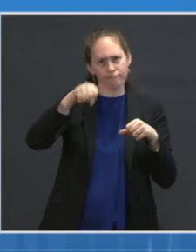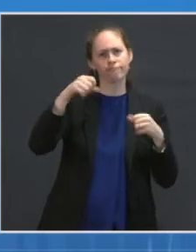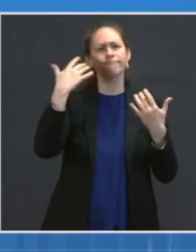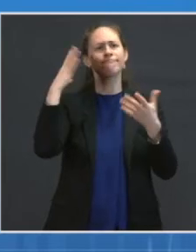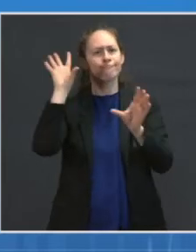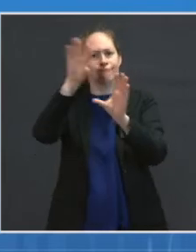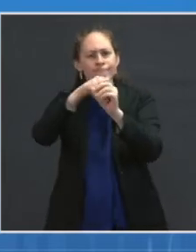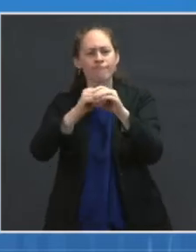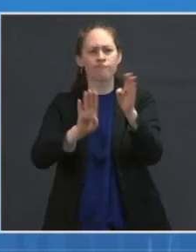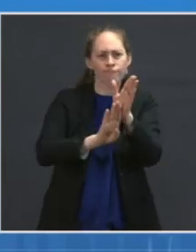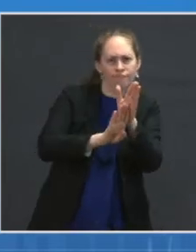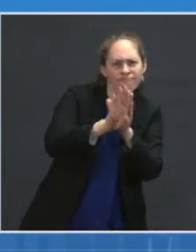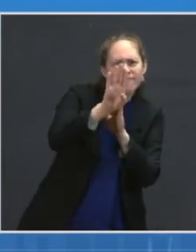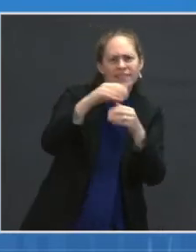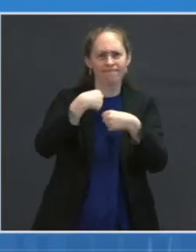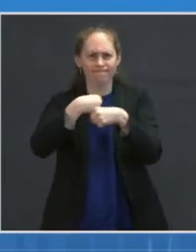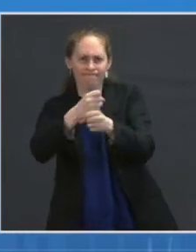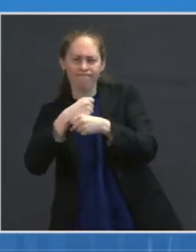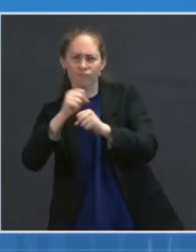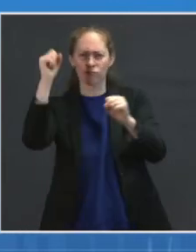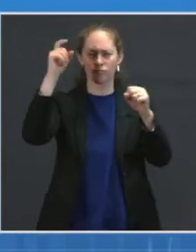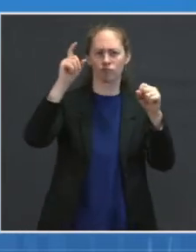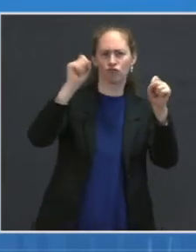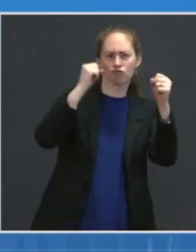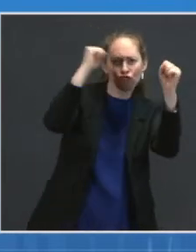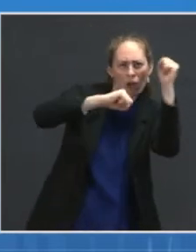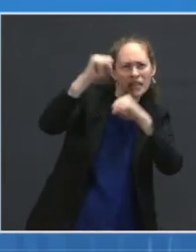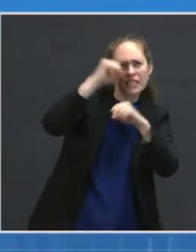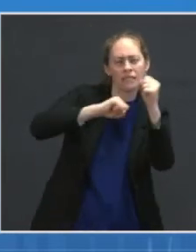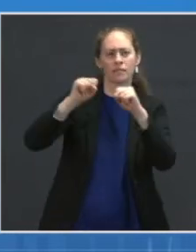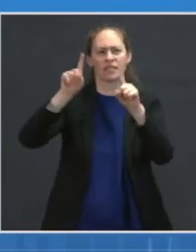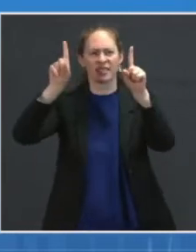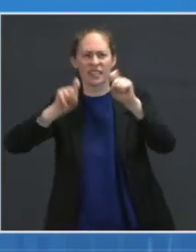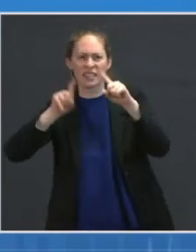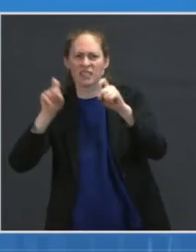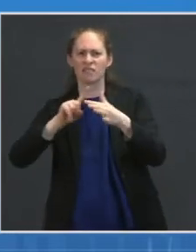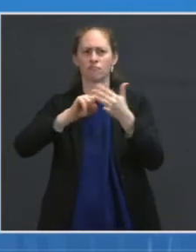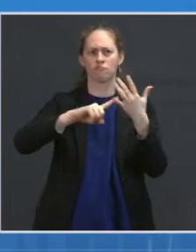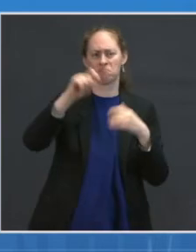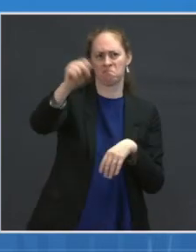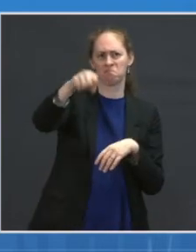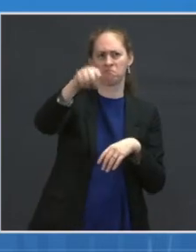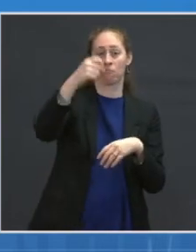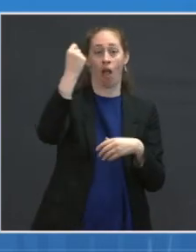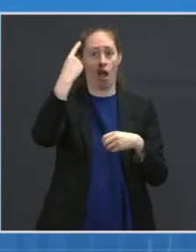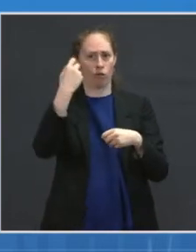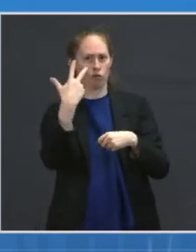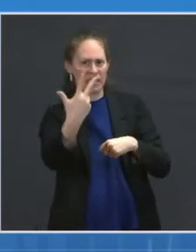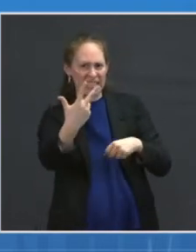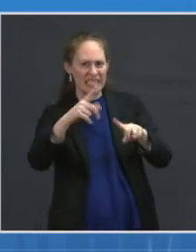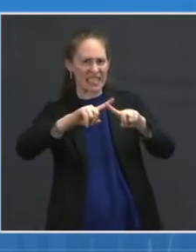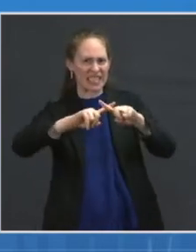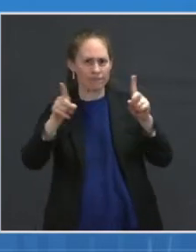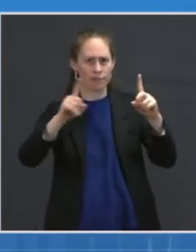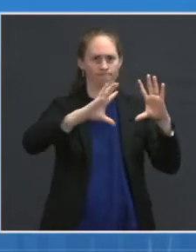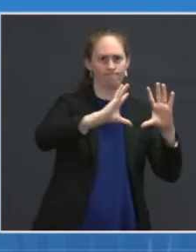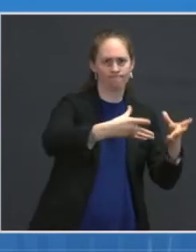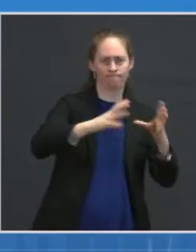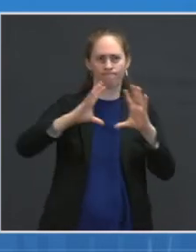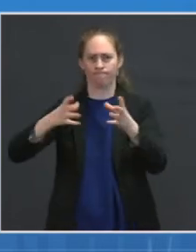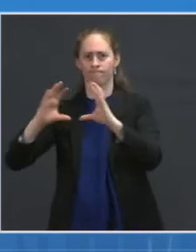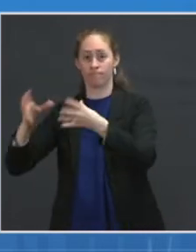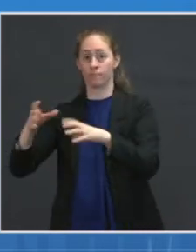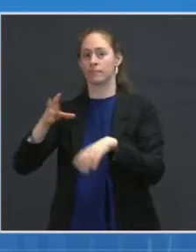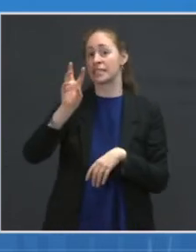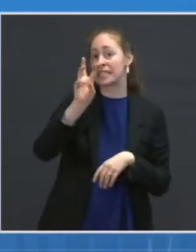of the testing of three separate platforms represented by six different companies. You're all aware